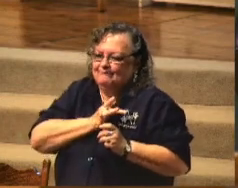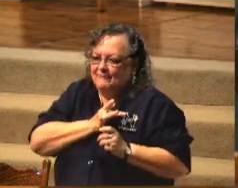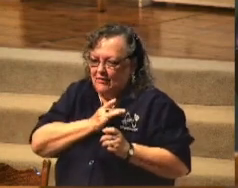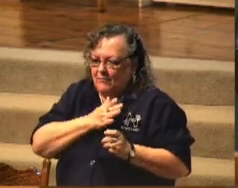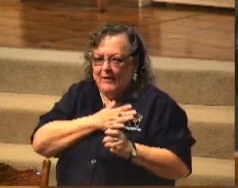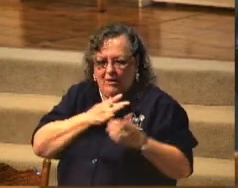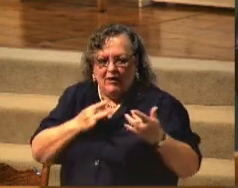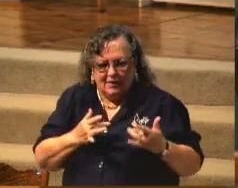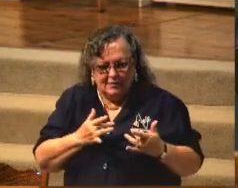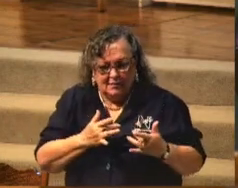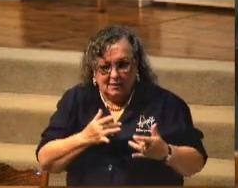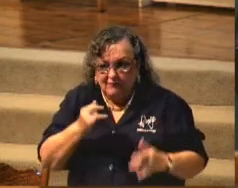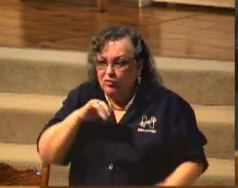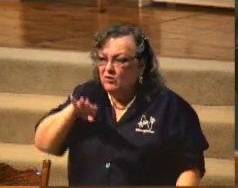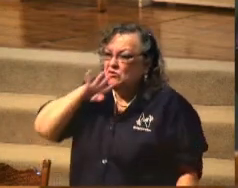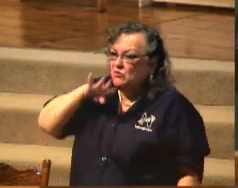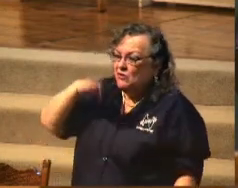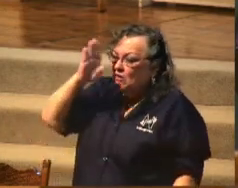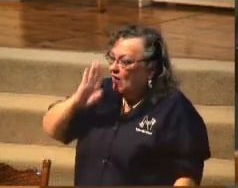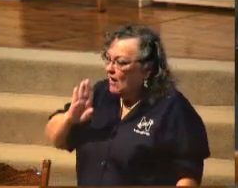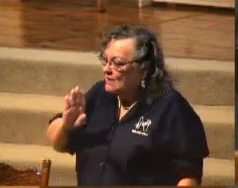If you ignore God's tugging,